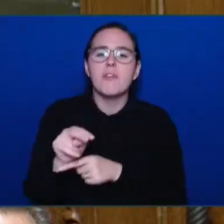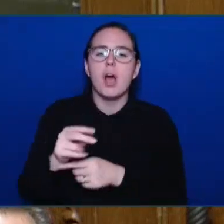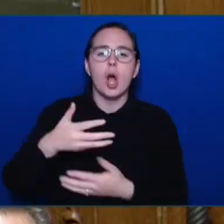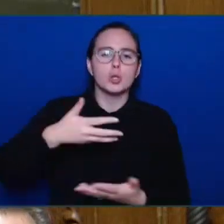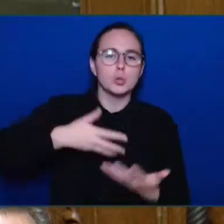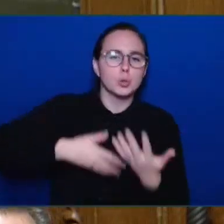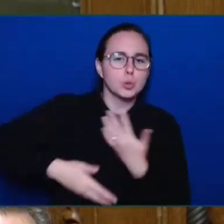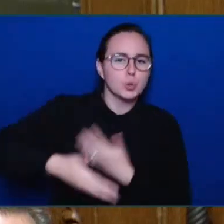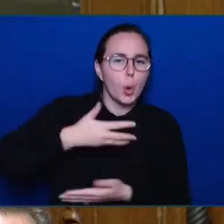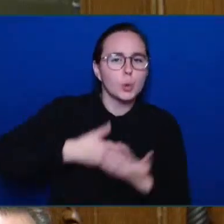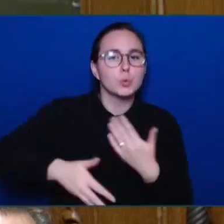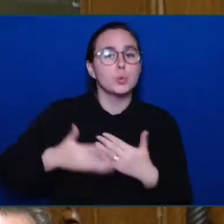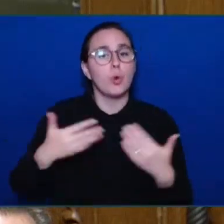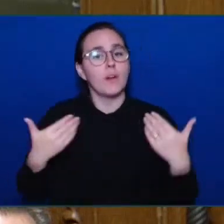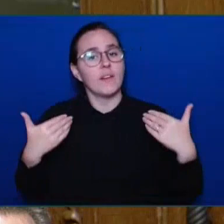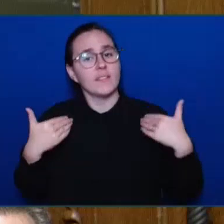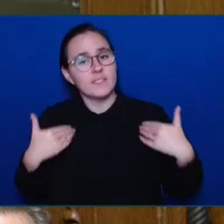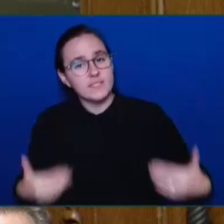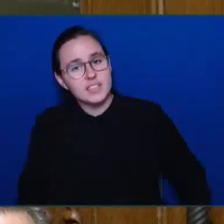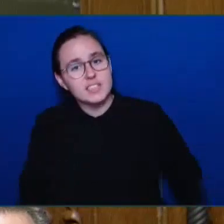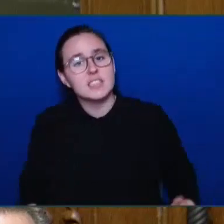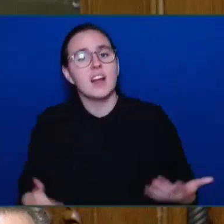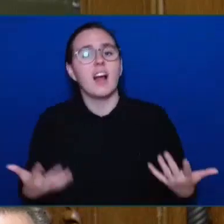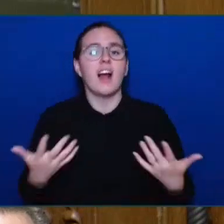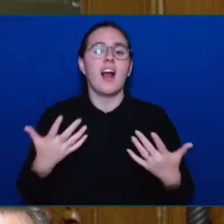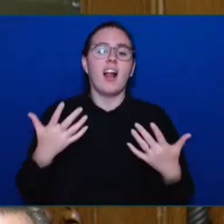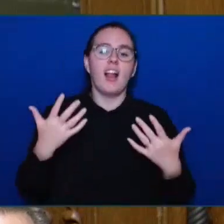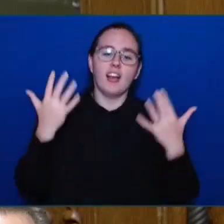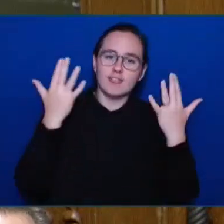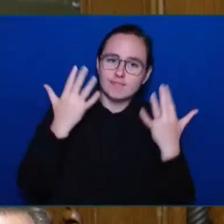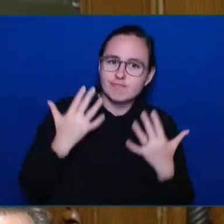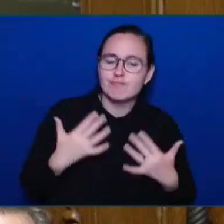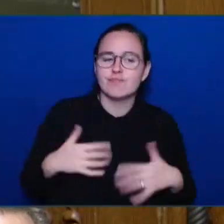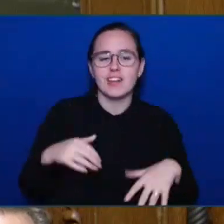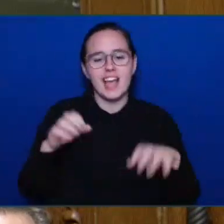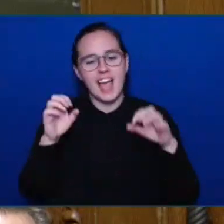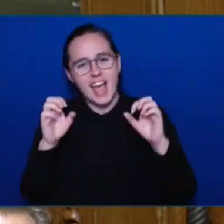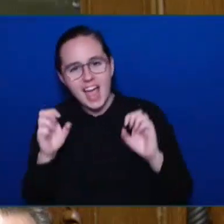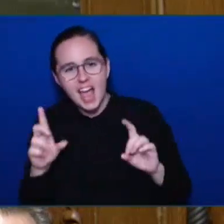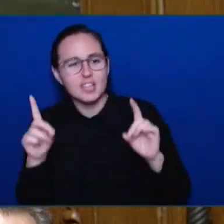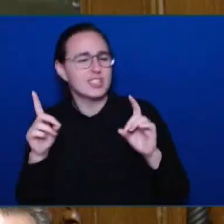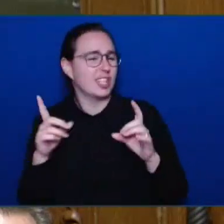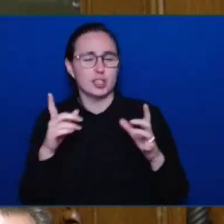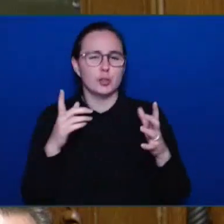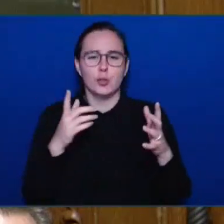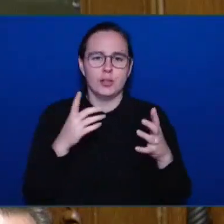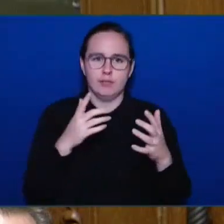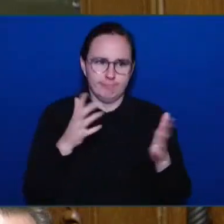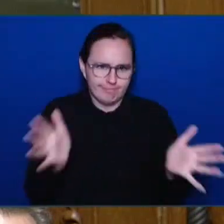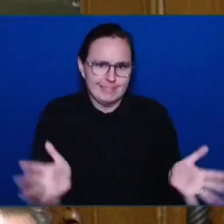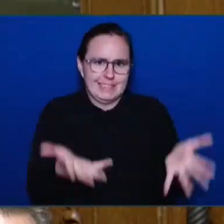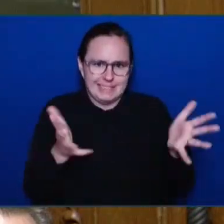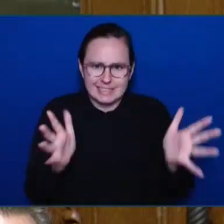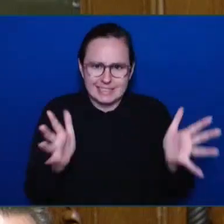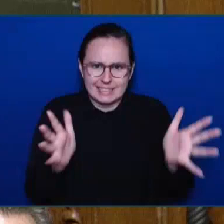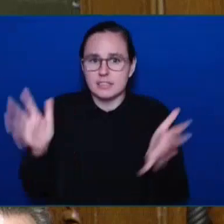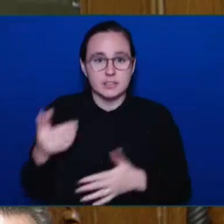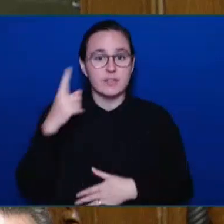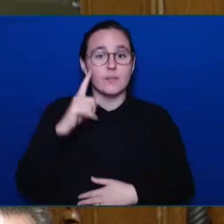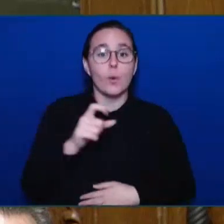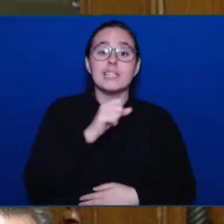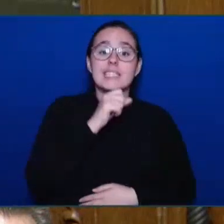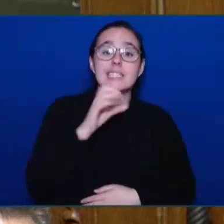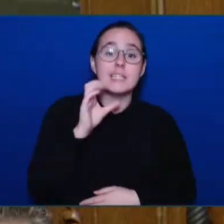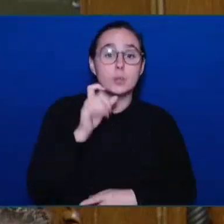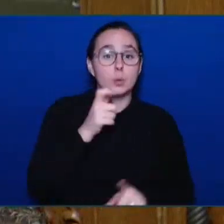aesthetic, and educational activities for frail seniors, post-stroke clients, and those living with early signs